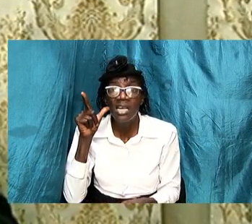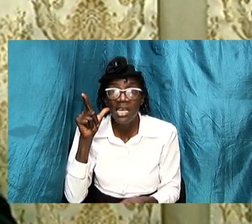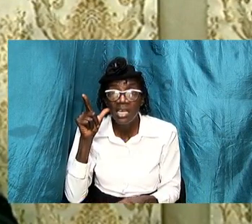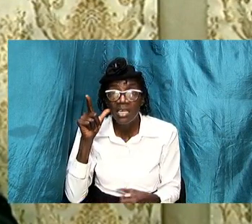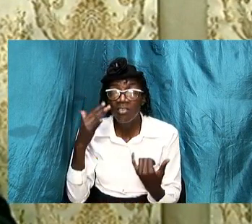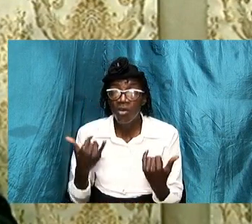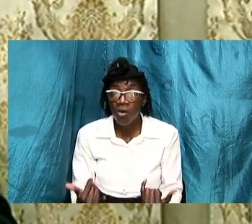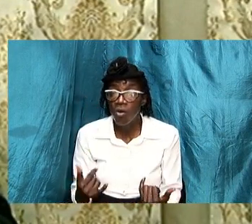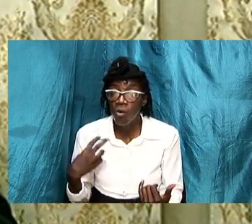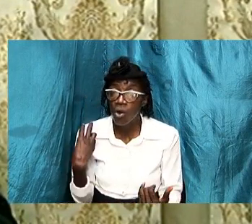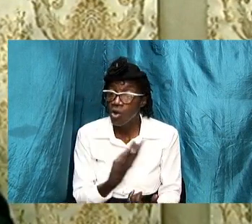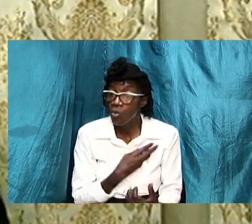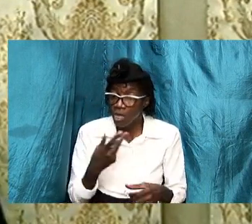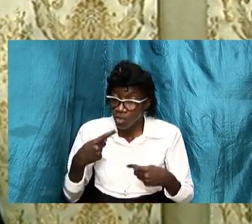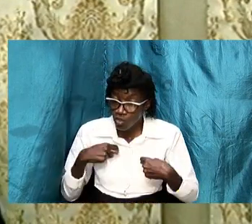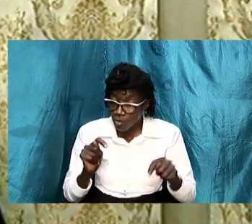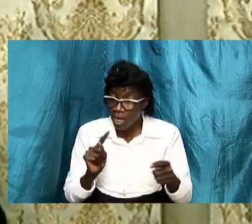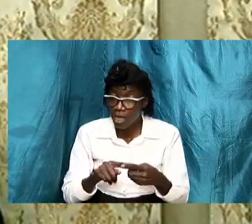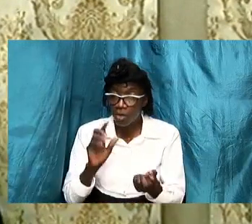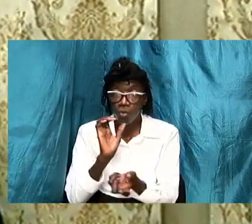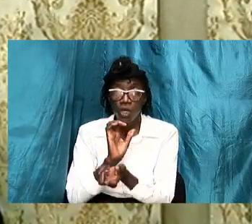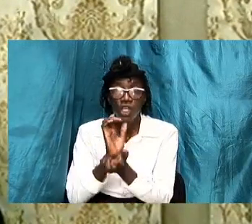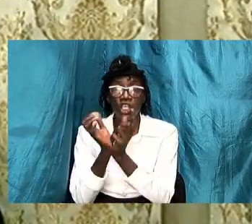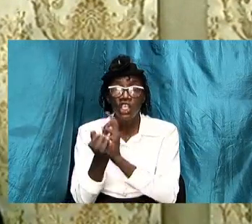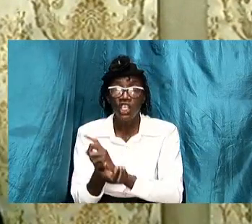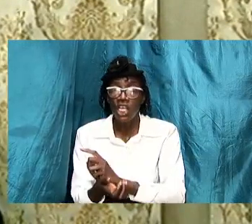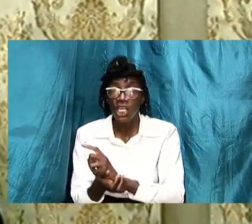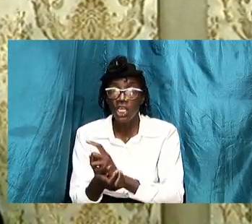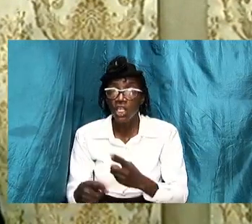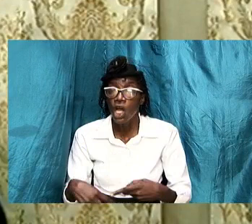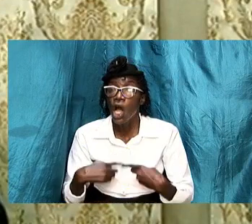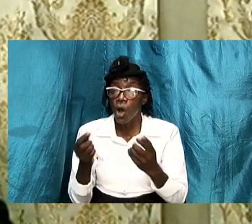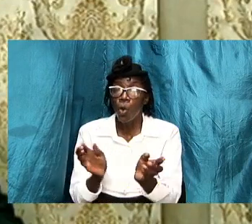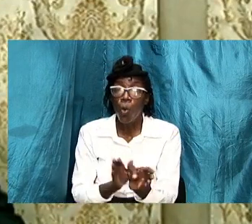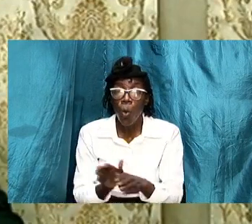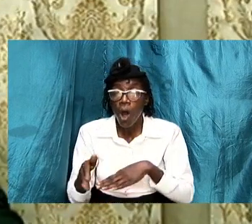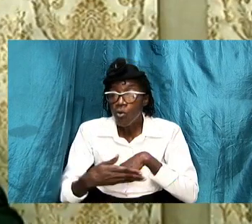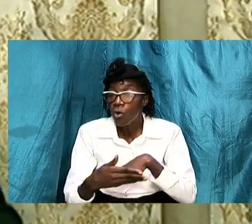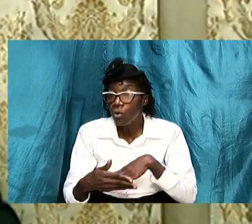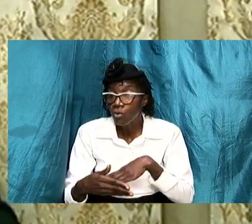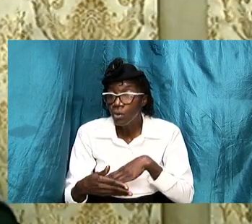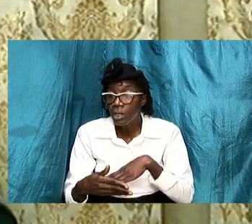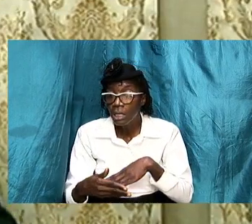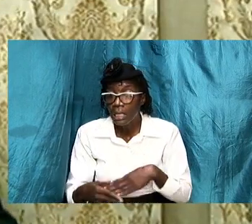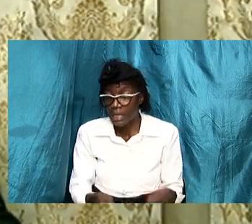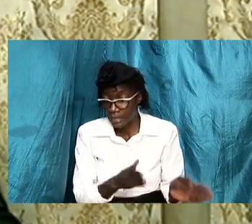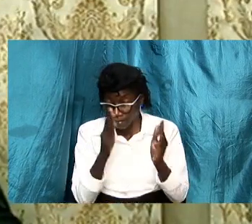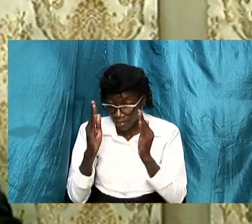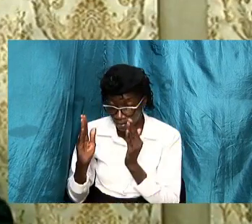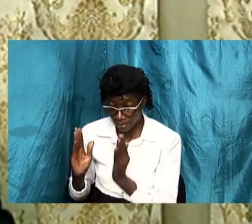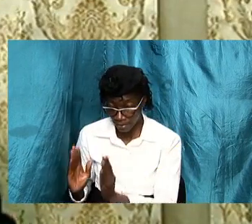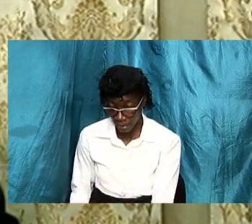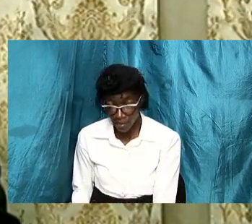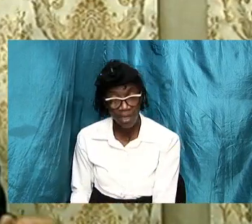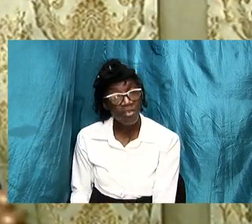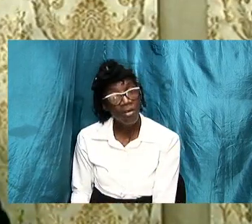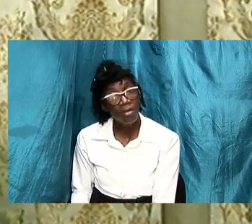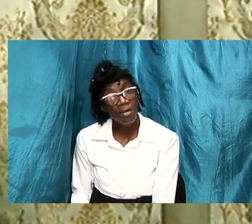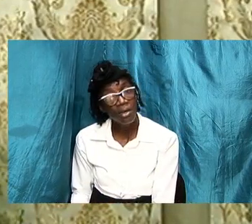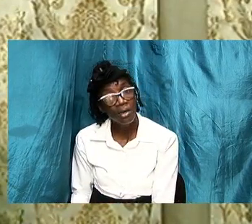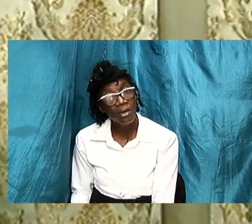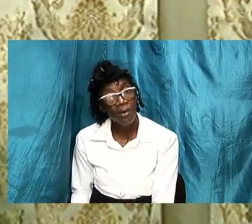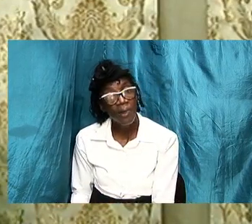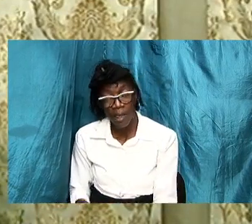circumvent and go around the established order the established